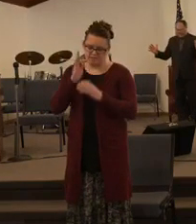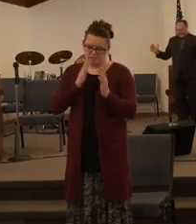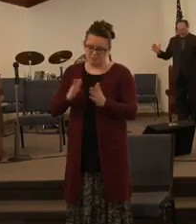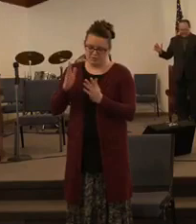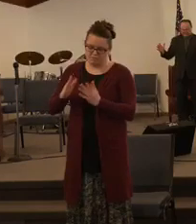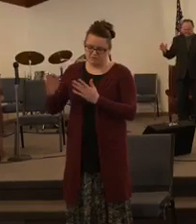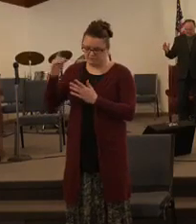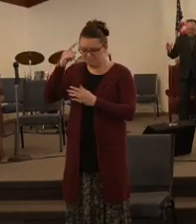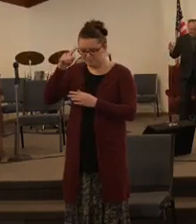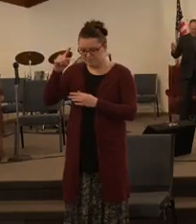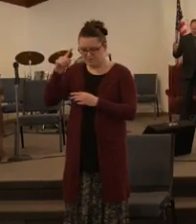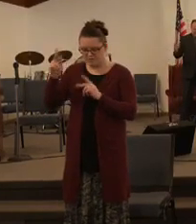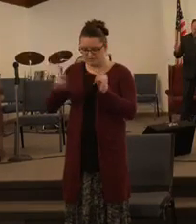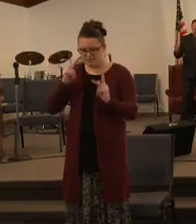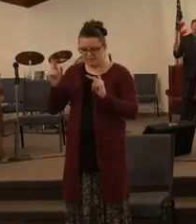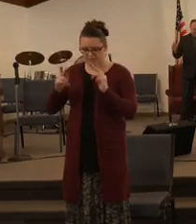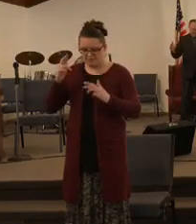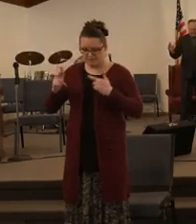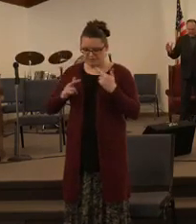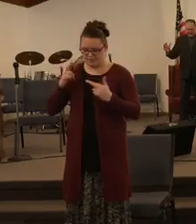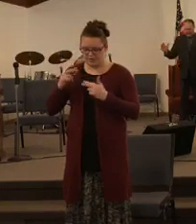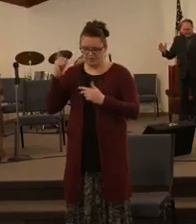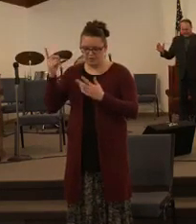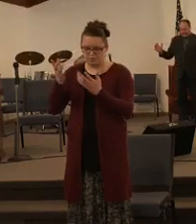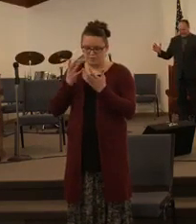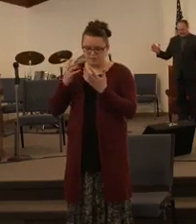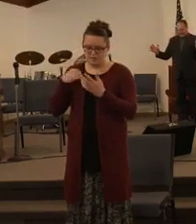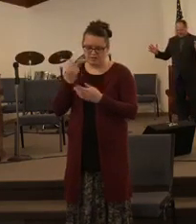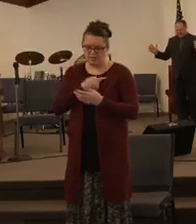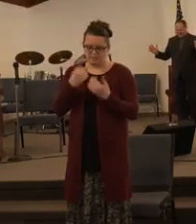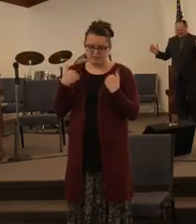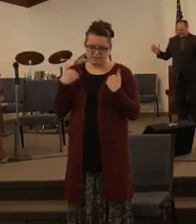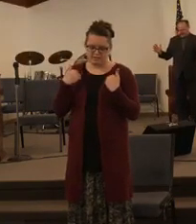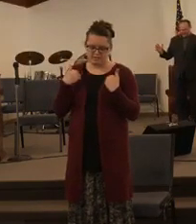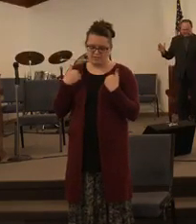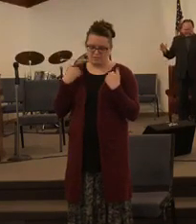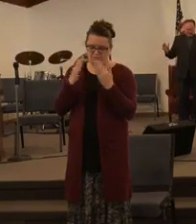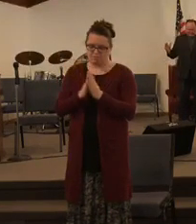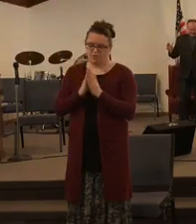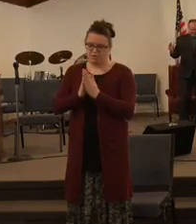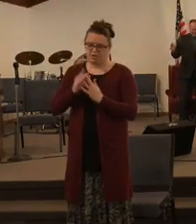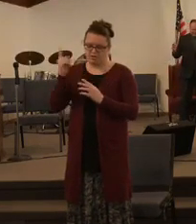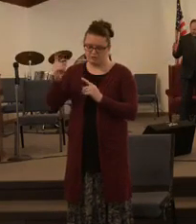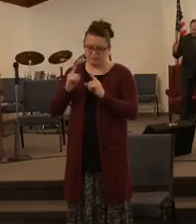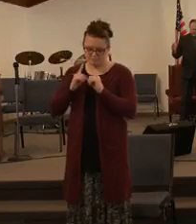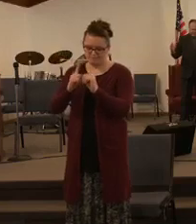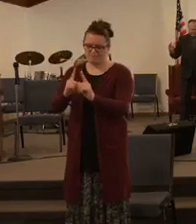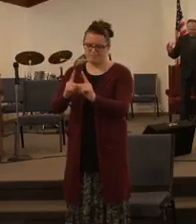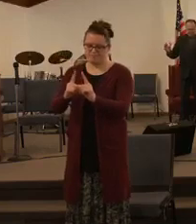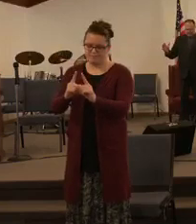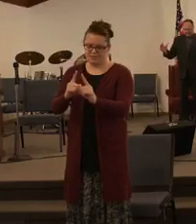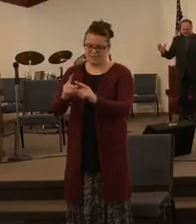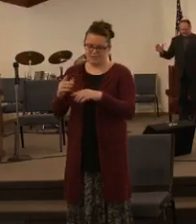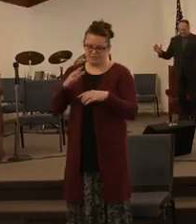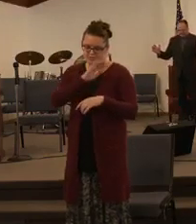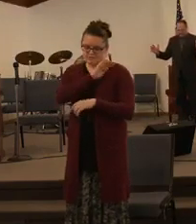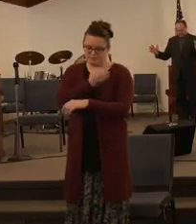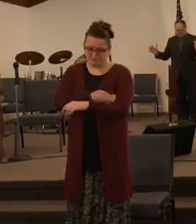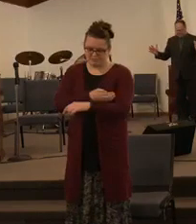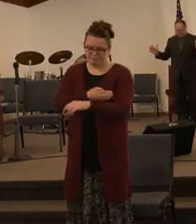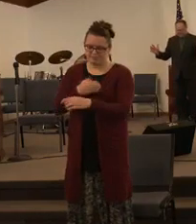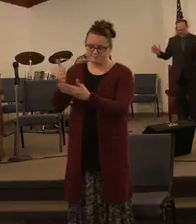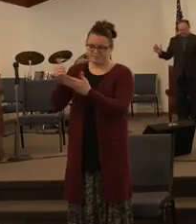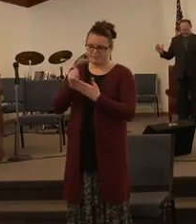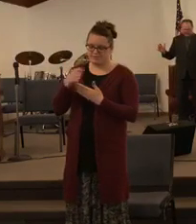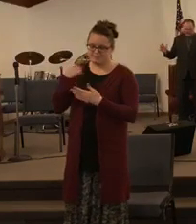Lord that you want us to have Lord I pray that you would go with each and every one of us be a strength and a help to us oh Lord we pray